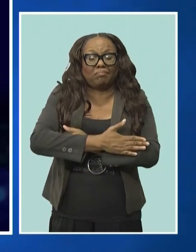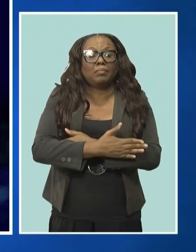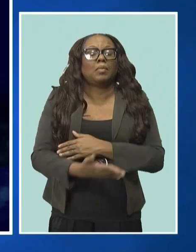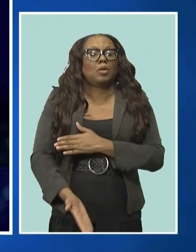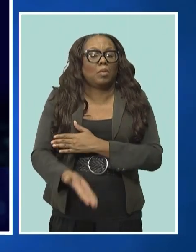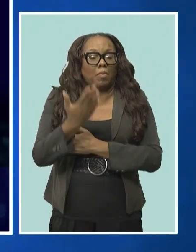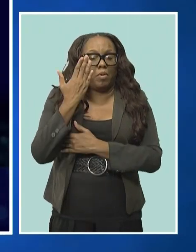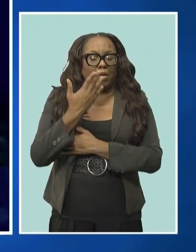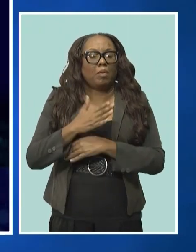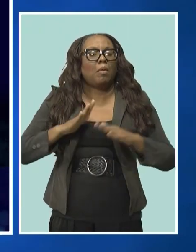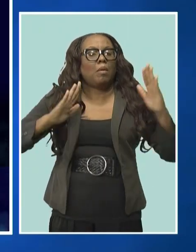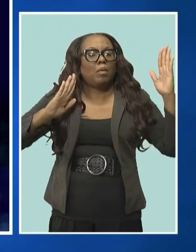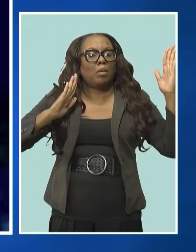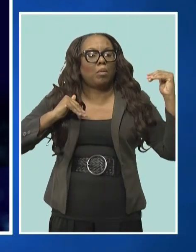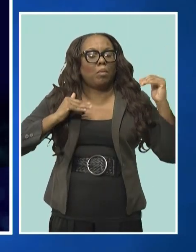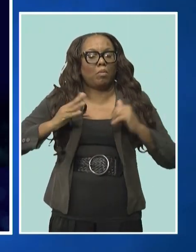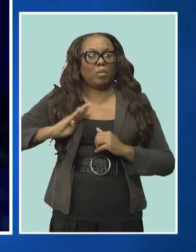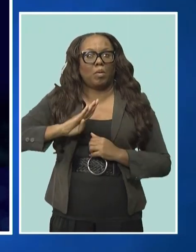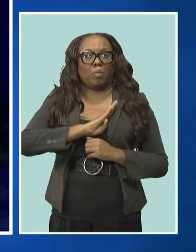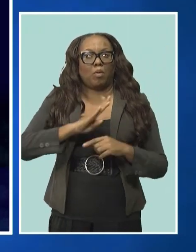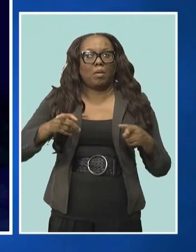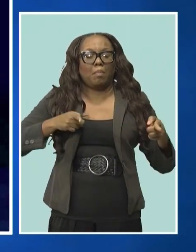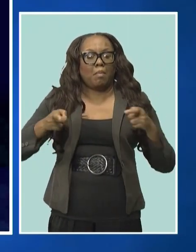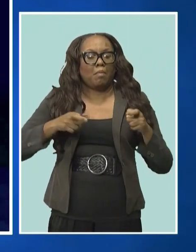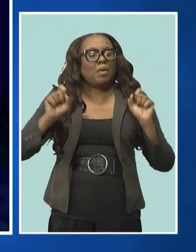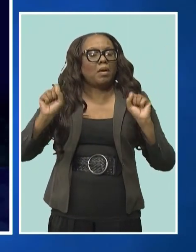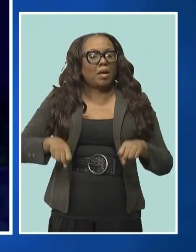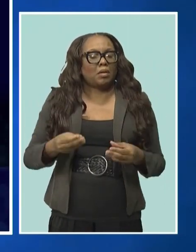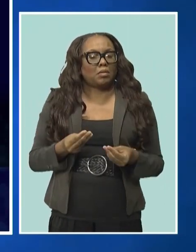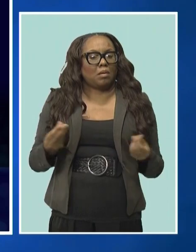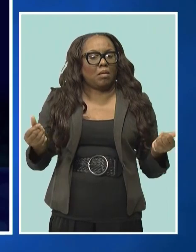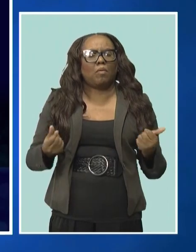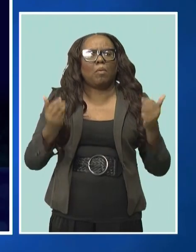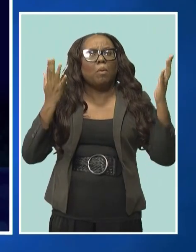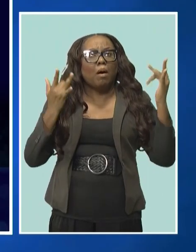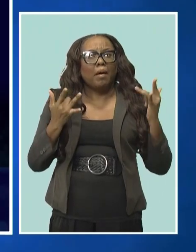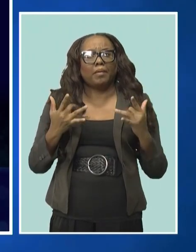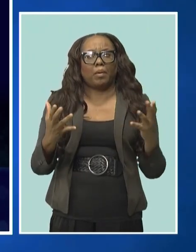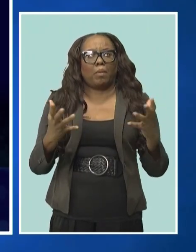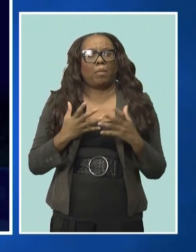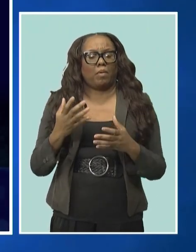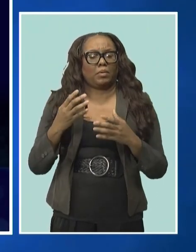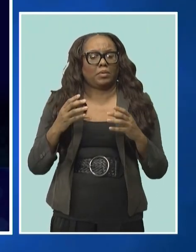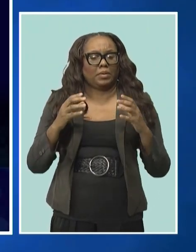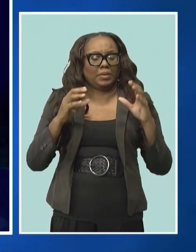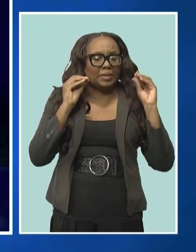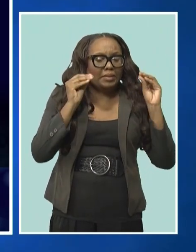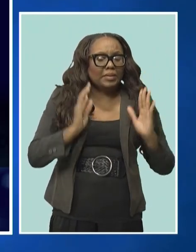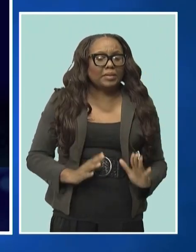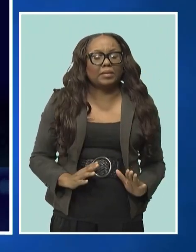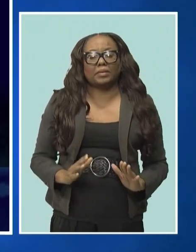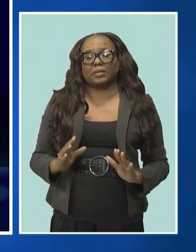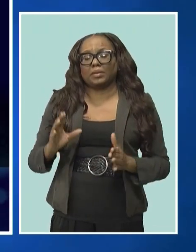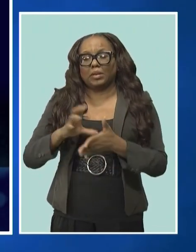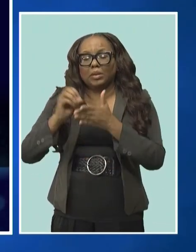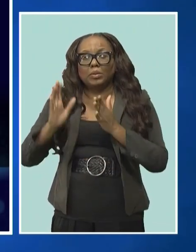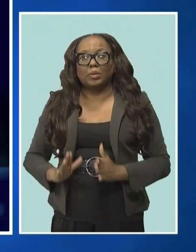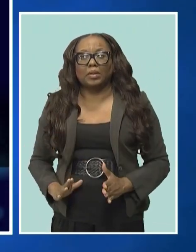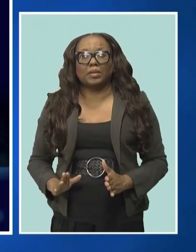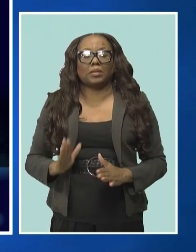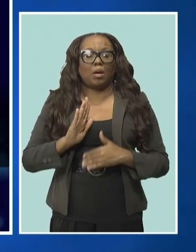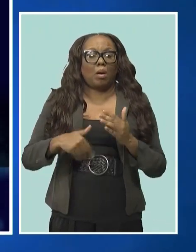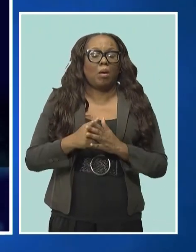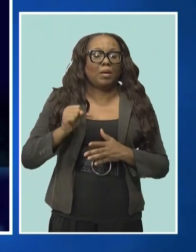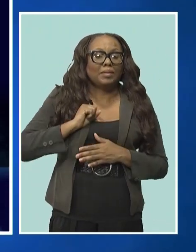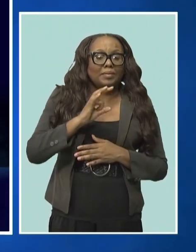in the shortest possible time frame to enhance the safety for our students, teachers, the ancillary staff, and visitors